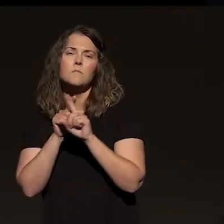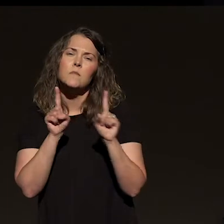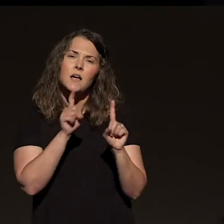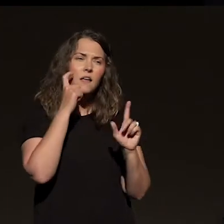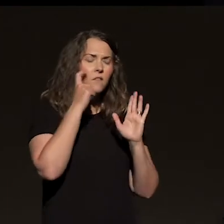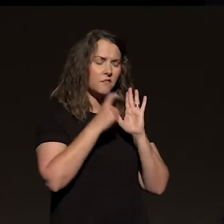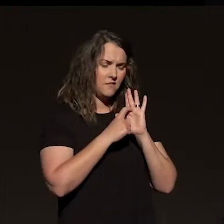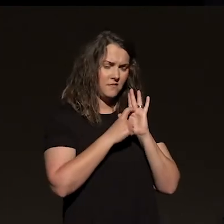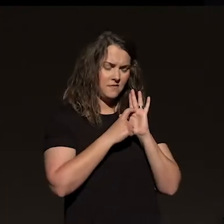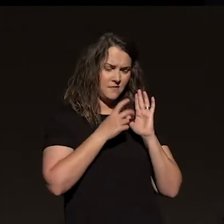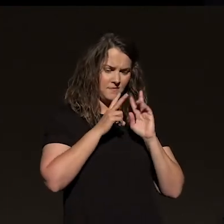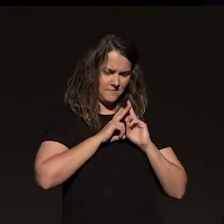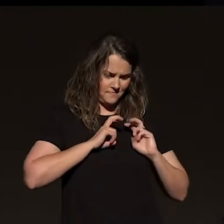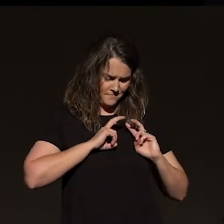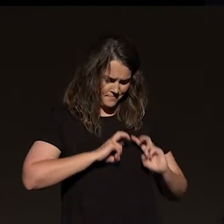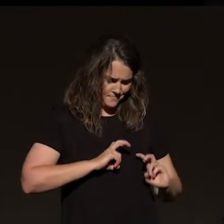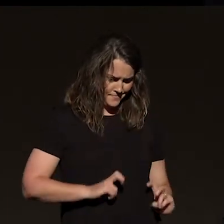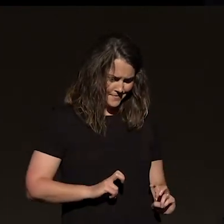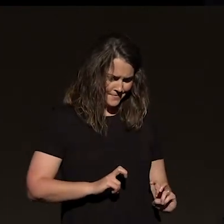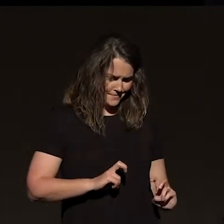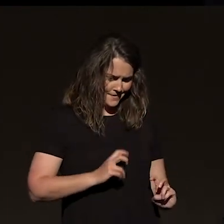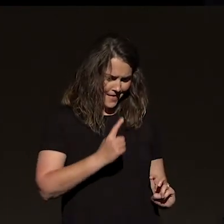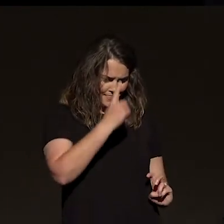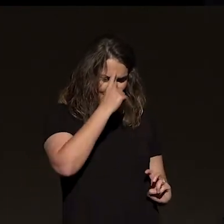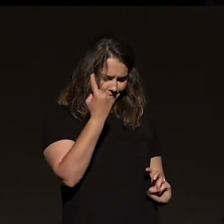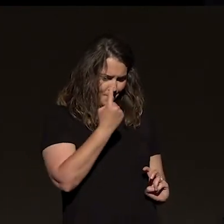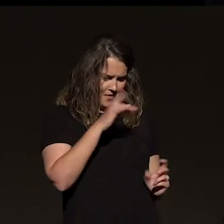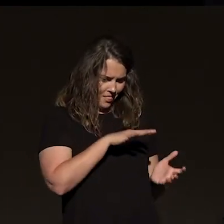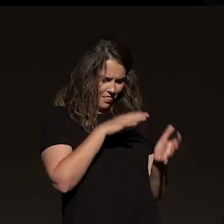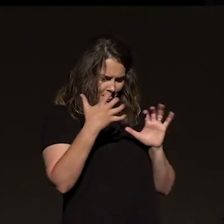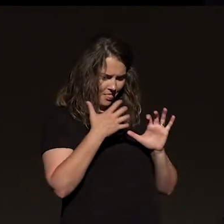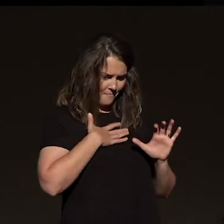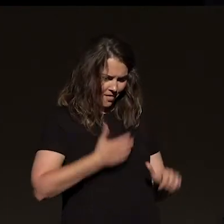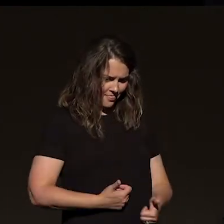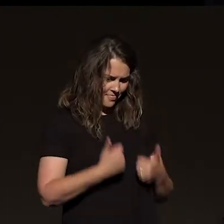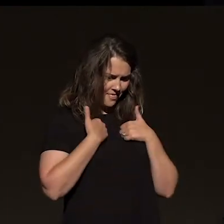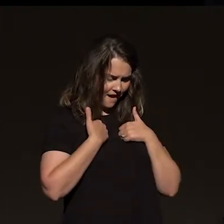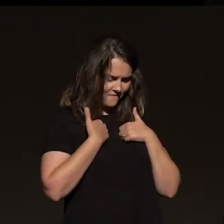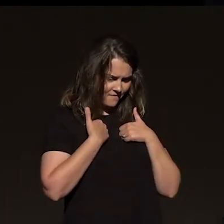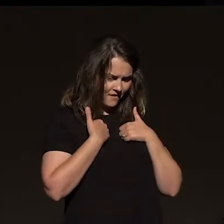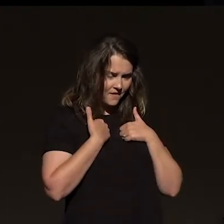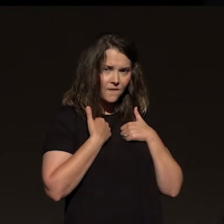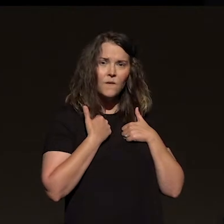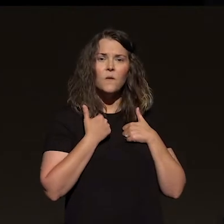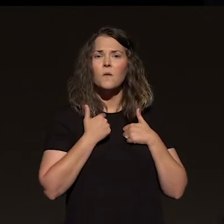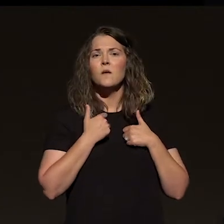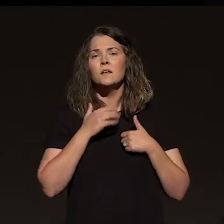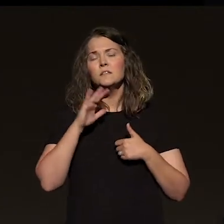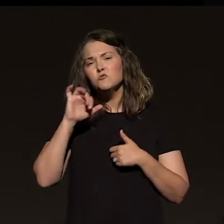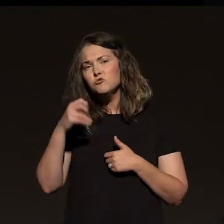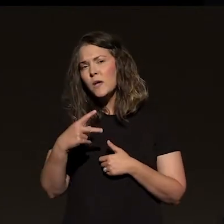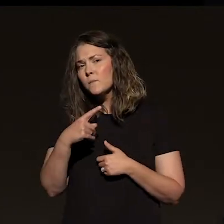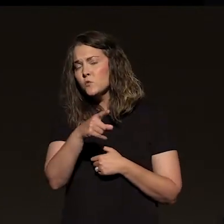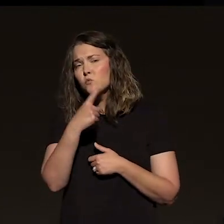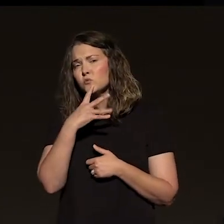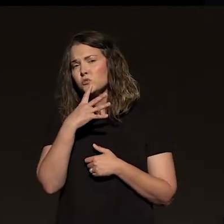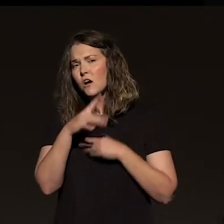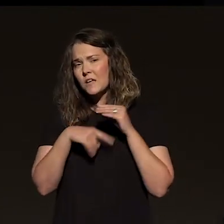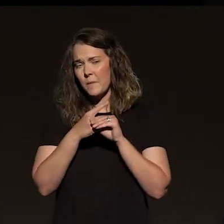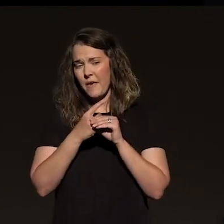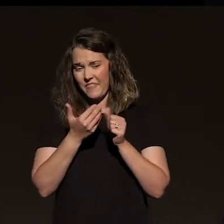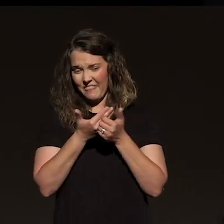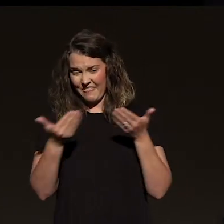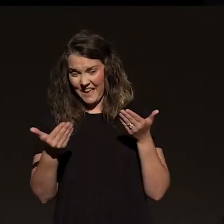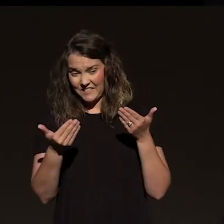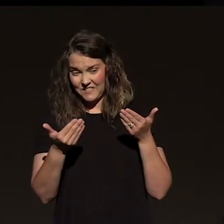what? I think something's jacked up in my life. And Chip, when you were talking just a minute go about all the things that you could build your life on